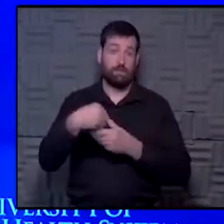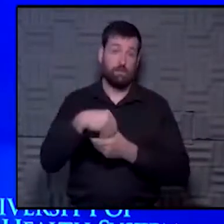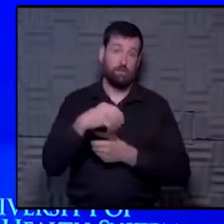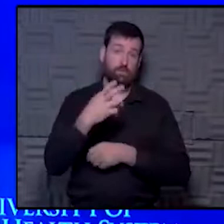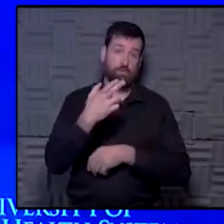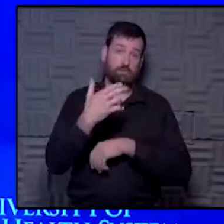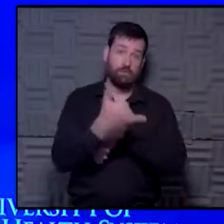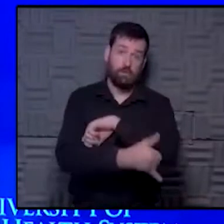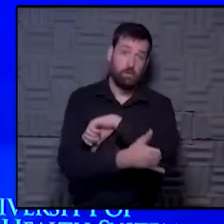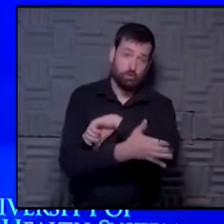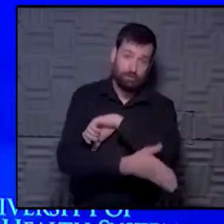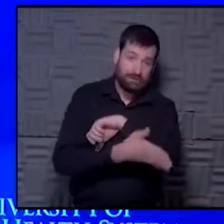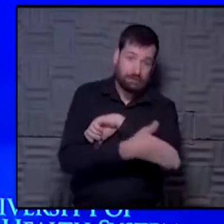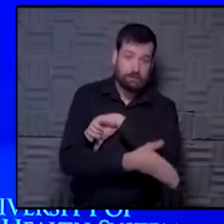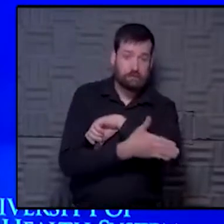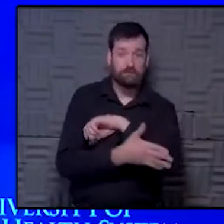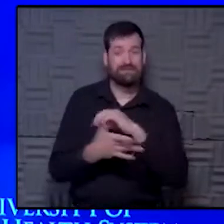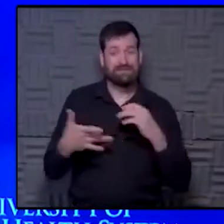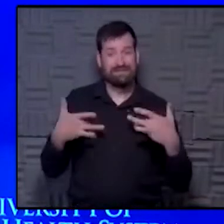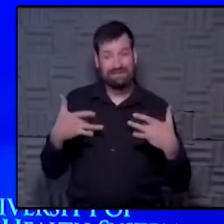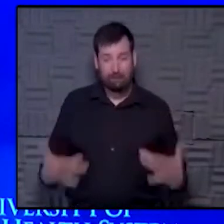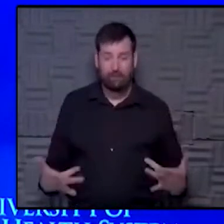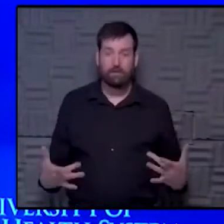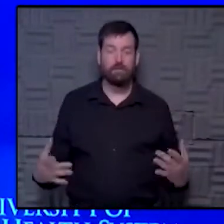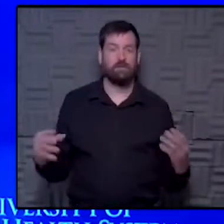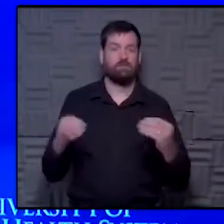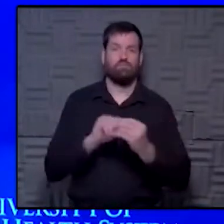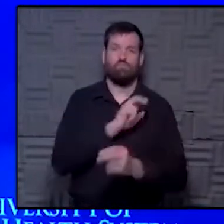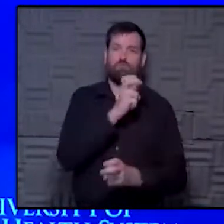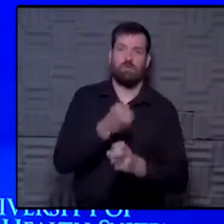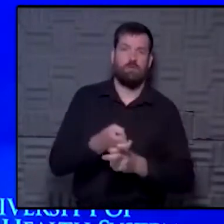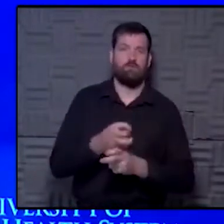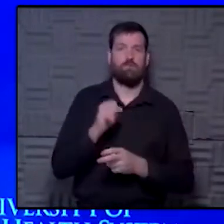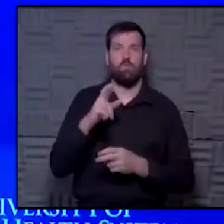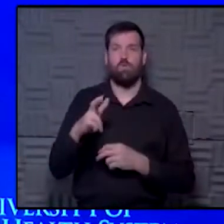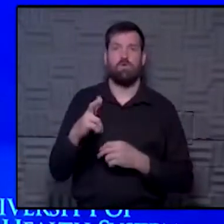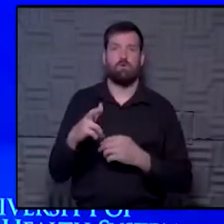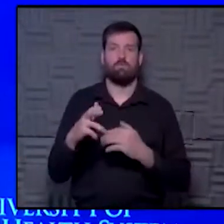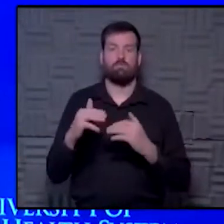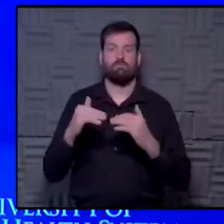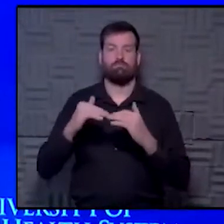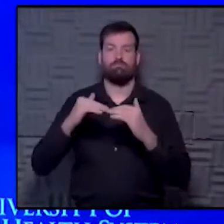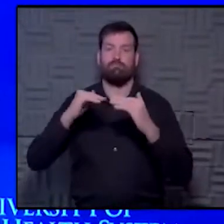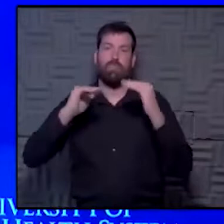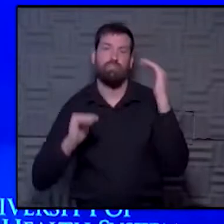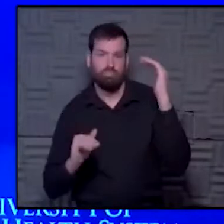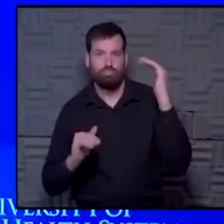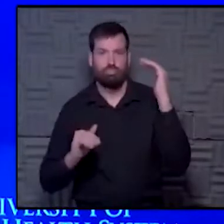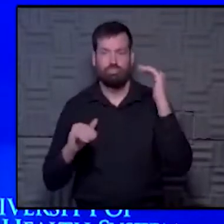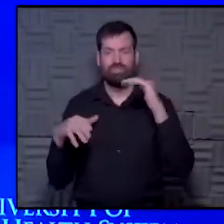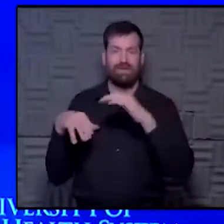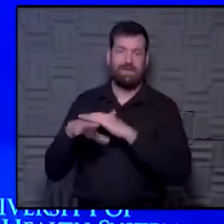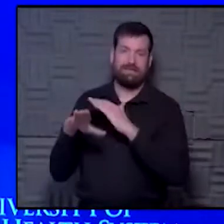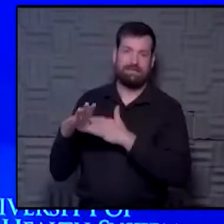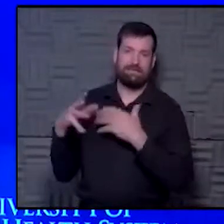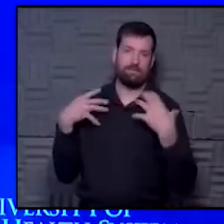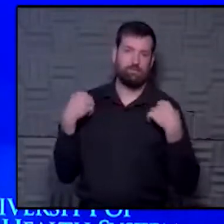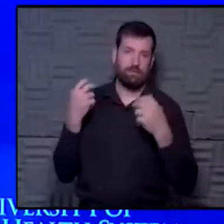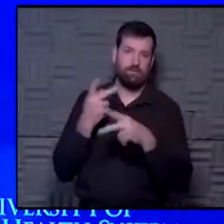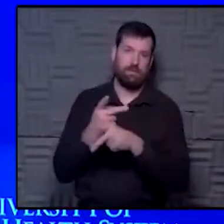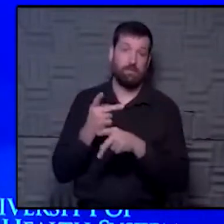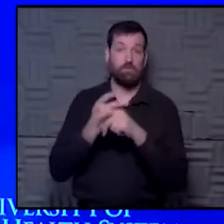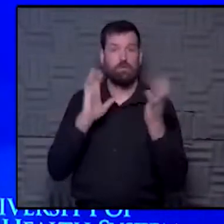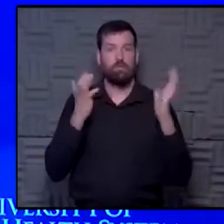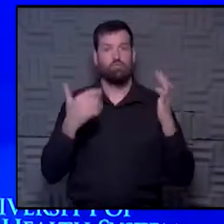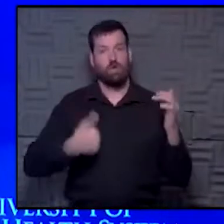have more difficulty or a larger sort of gap between their access to health care as compared to,